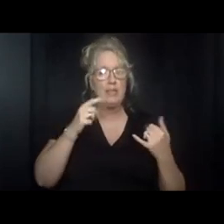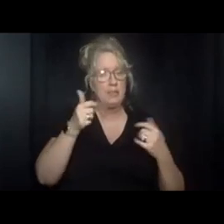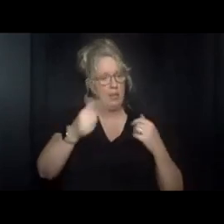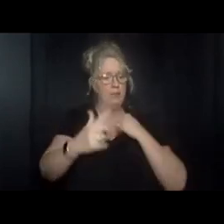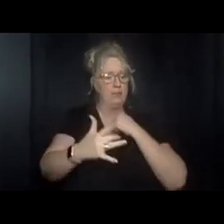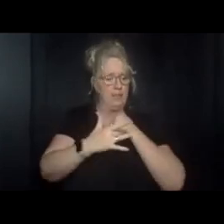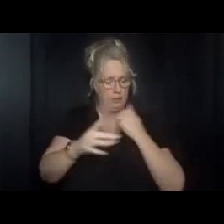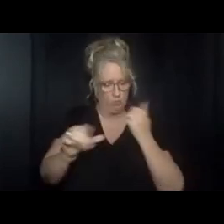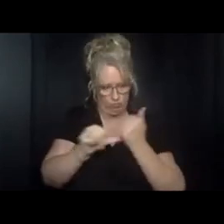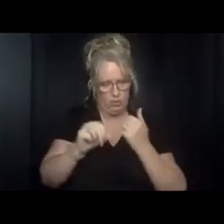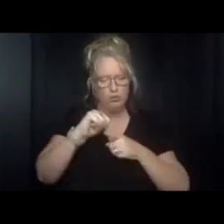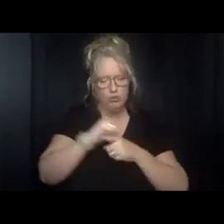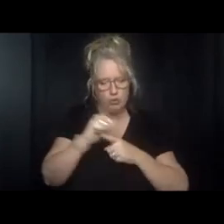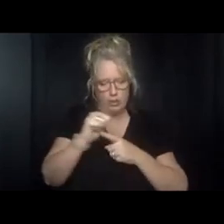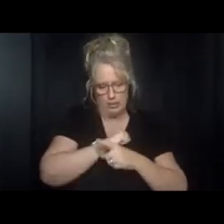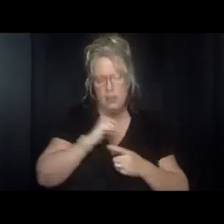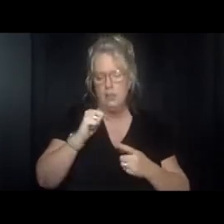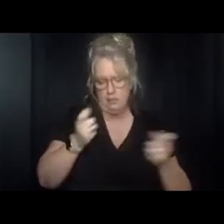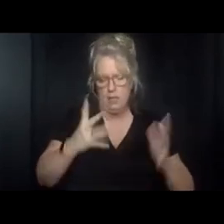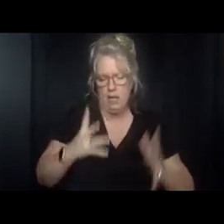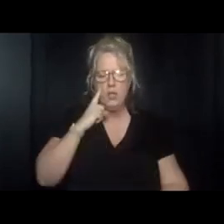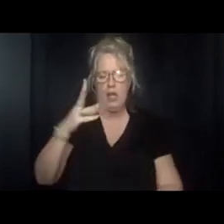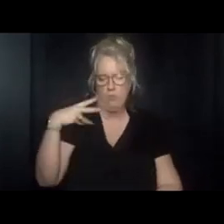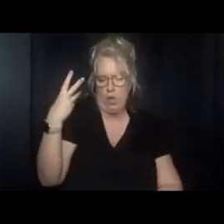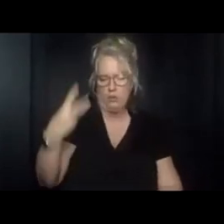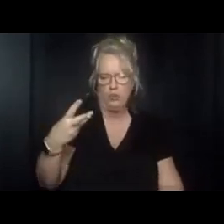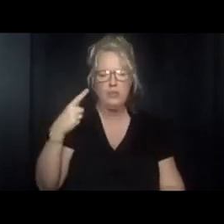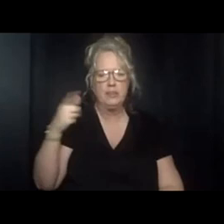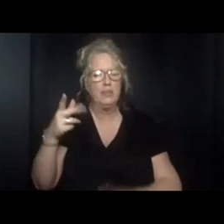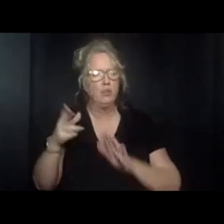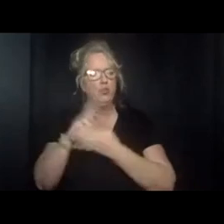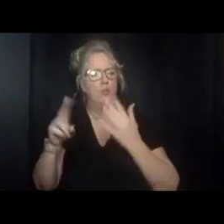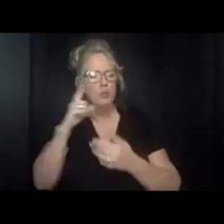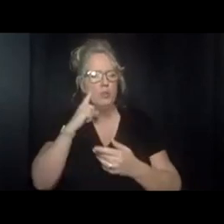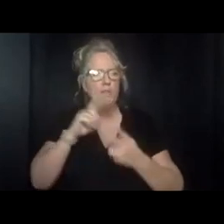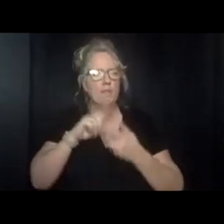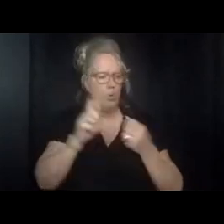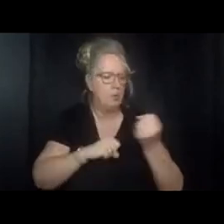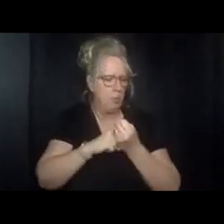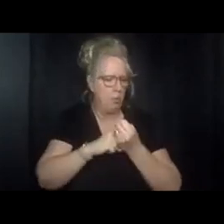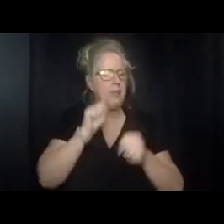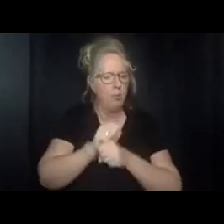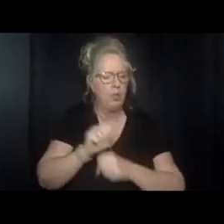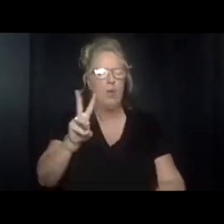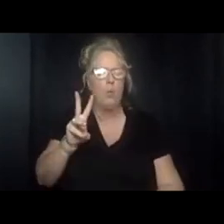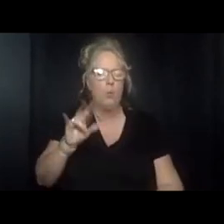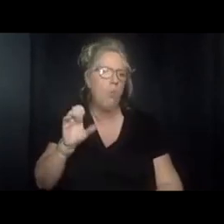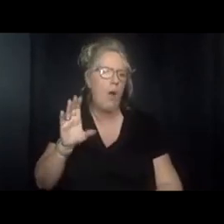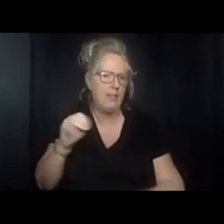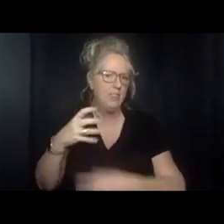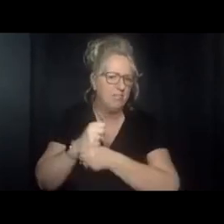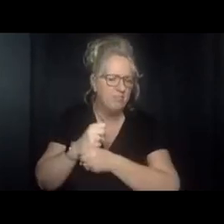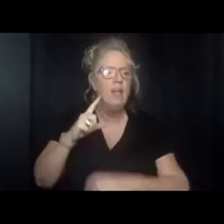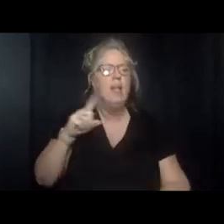assistance training manager at washington initiative for supported employment or wise david has a strong belief that with the right